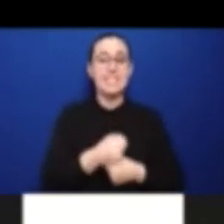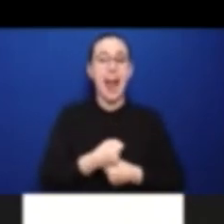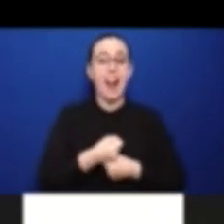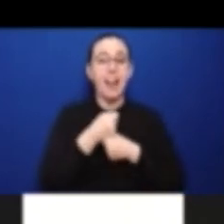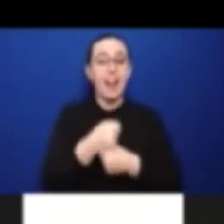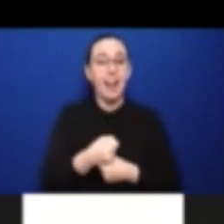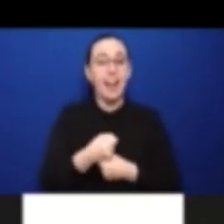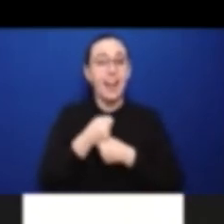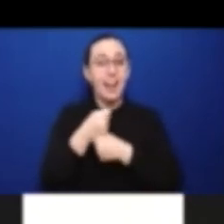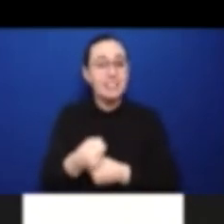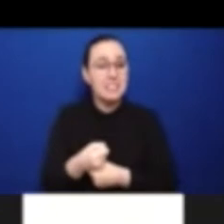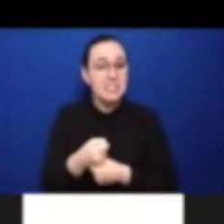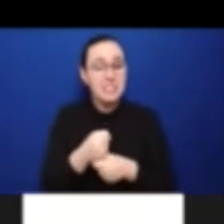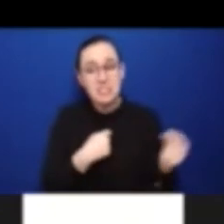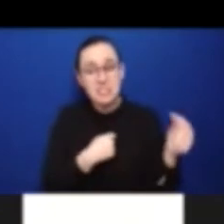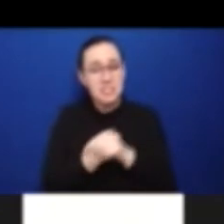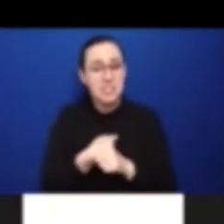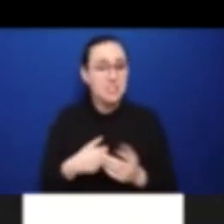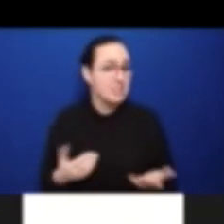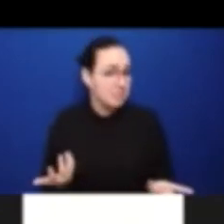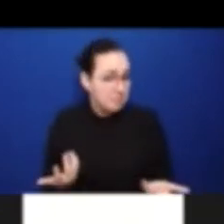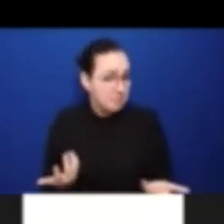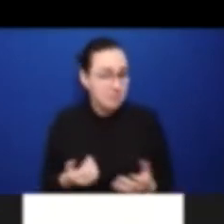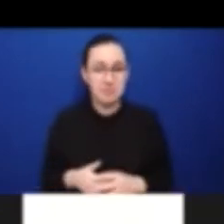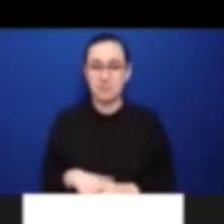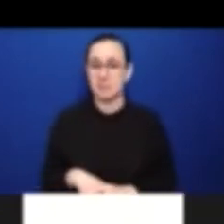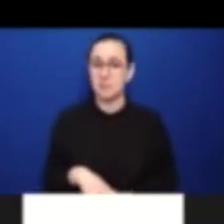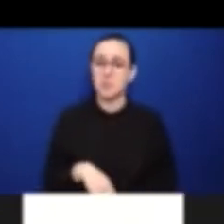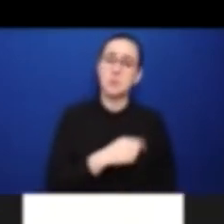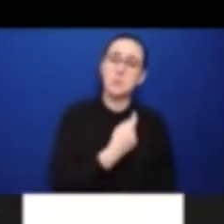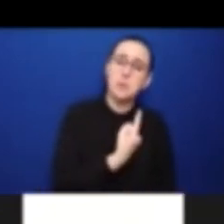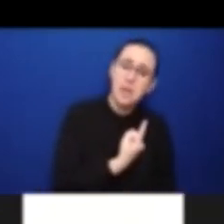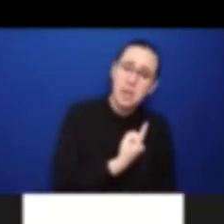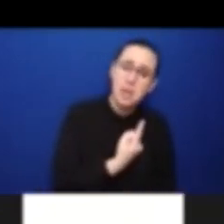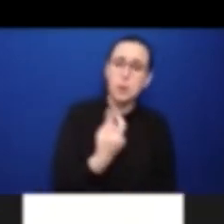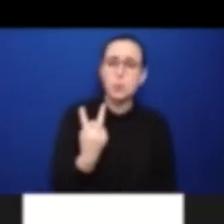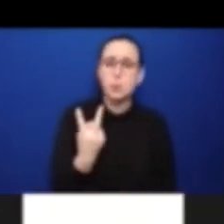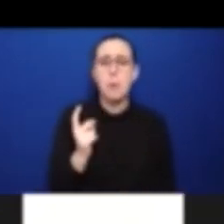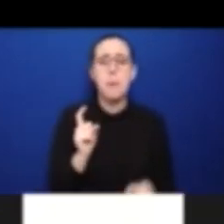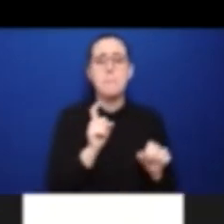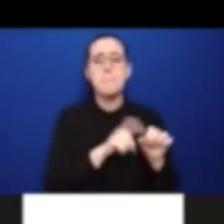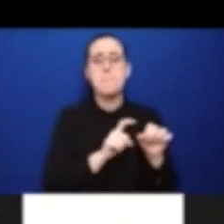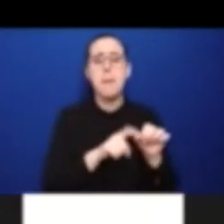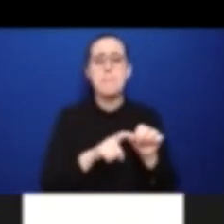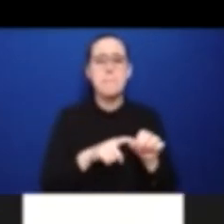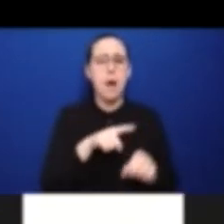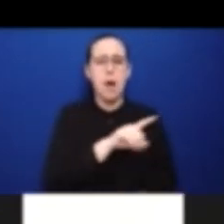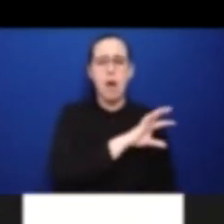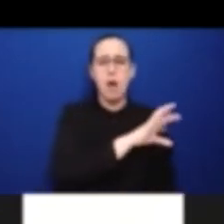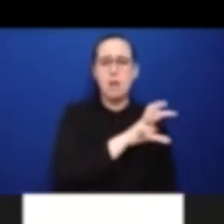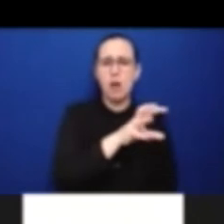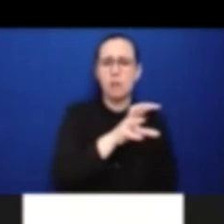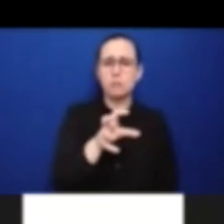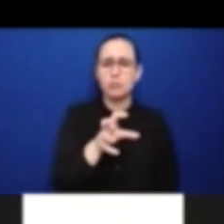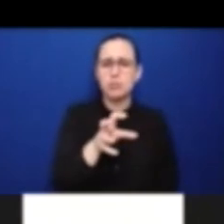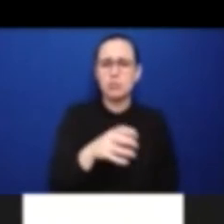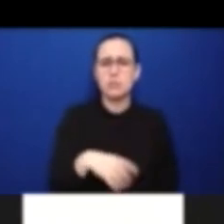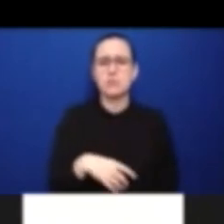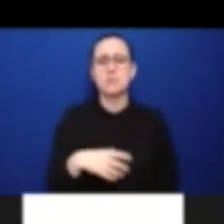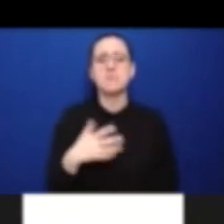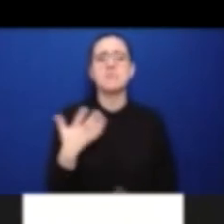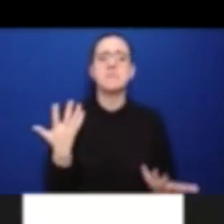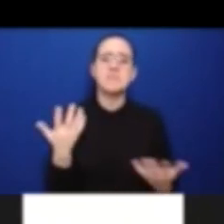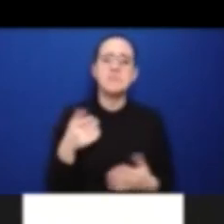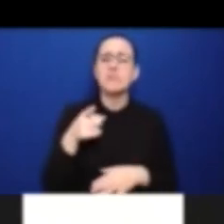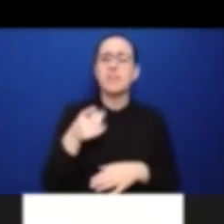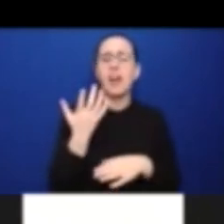states. Very, very poorly attended. And that, that really got a